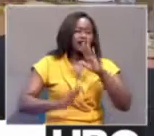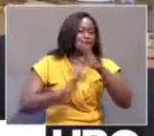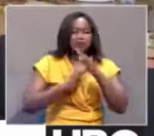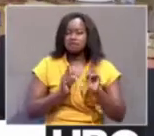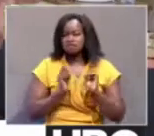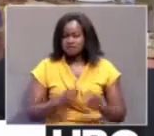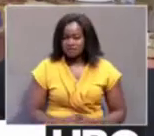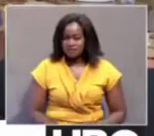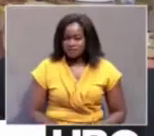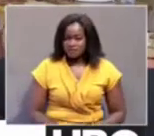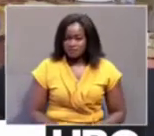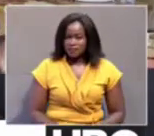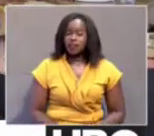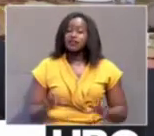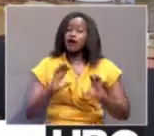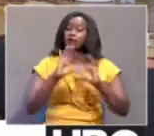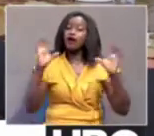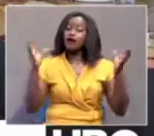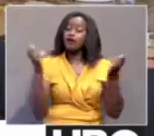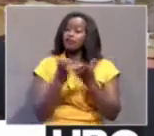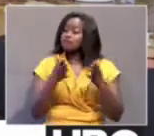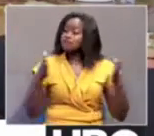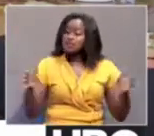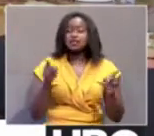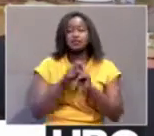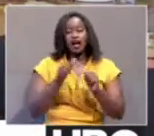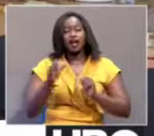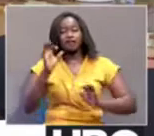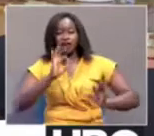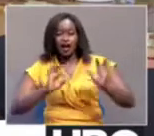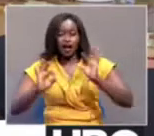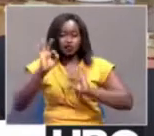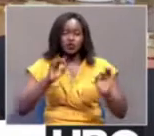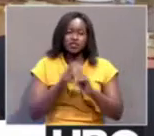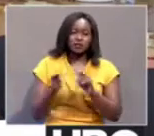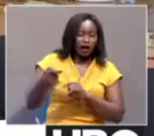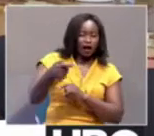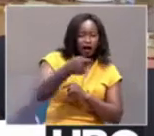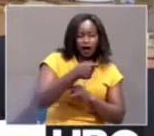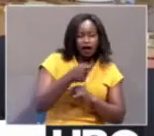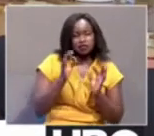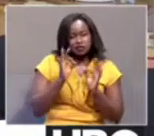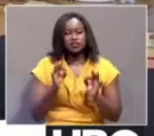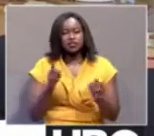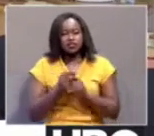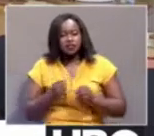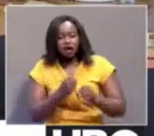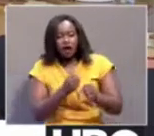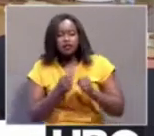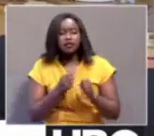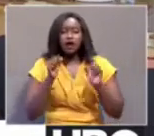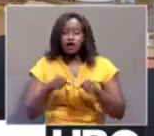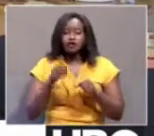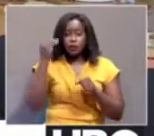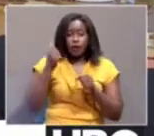The arts is a really big industry. They could be fashion designers, they can be artists, they can be capitals. Because they're